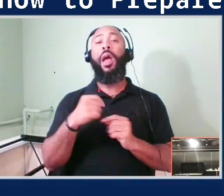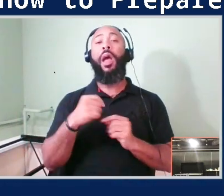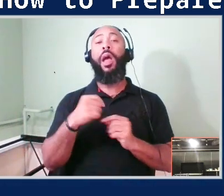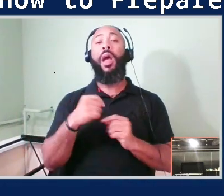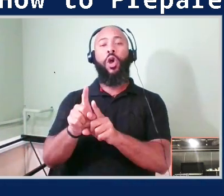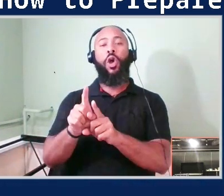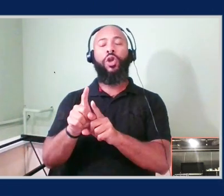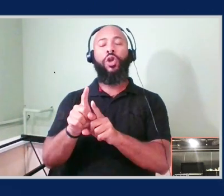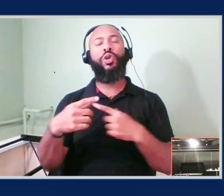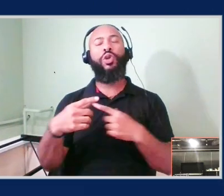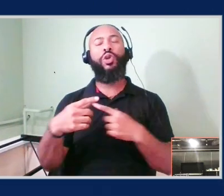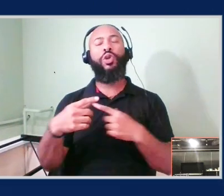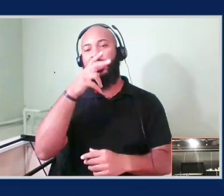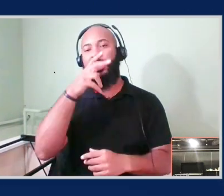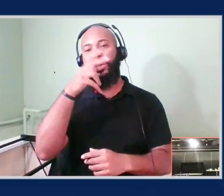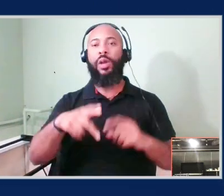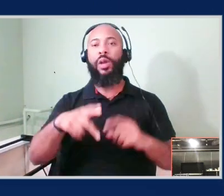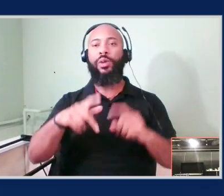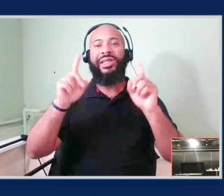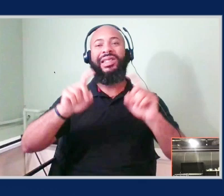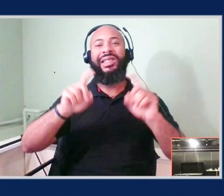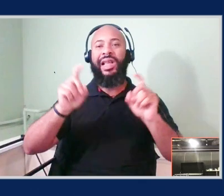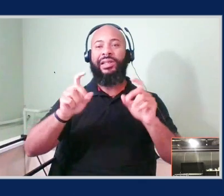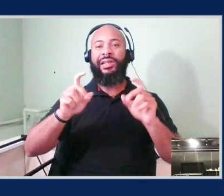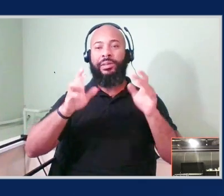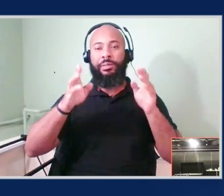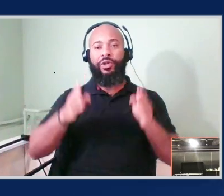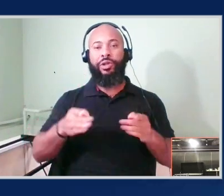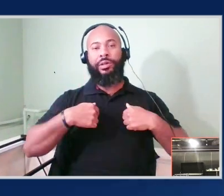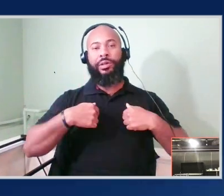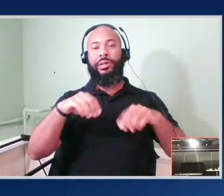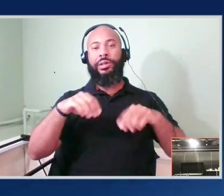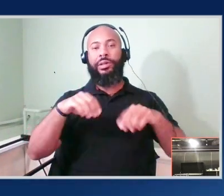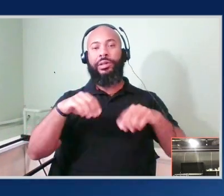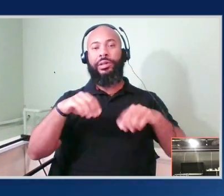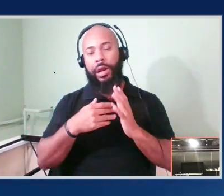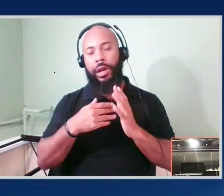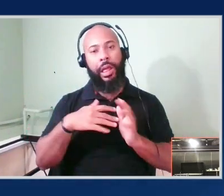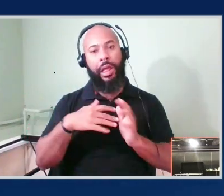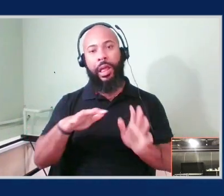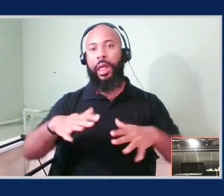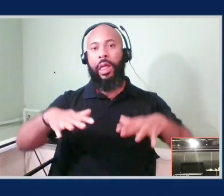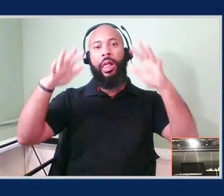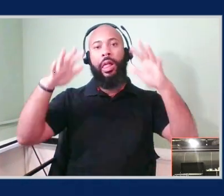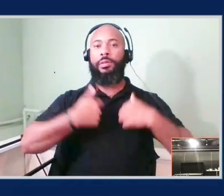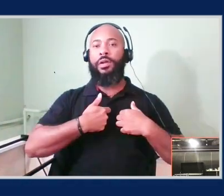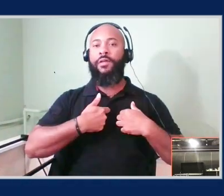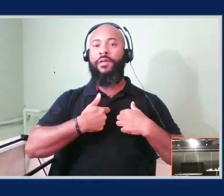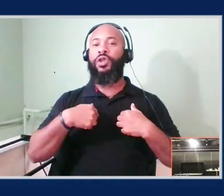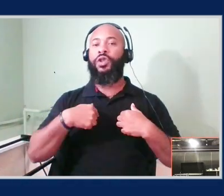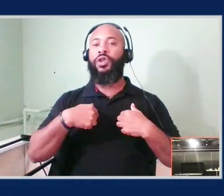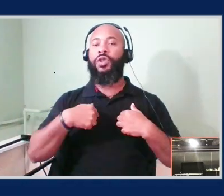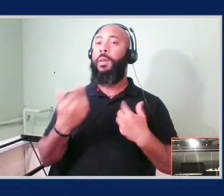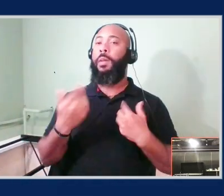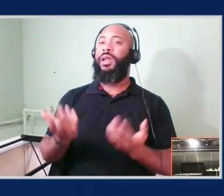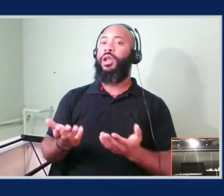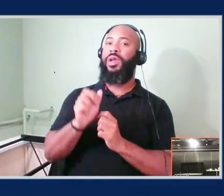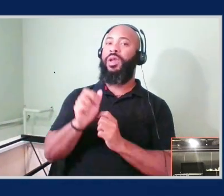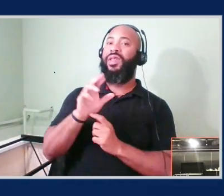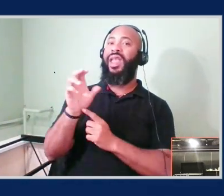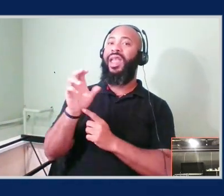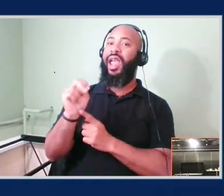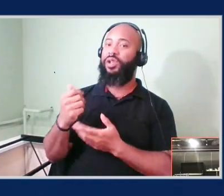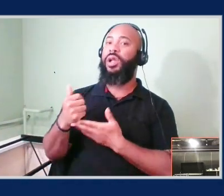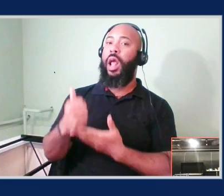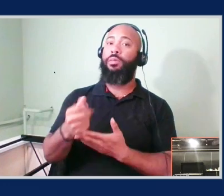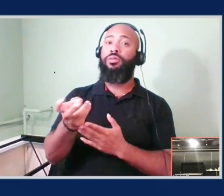It gives me a lot of anxiety. I don't like it. So I am here to help you, along with Aaron, understand what you need to do to prep for the Security